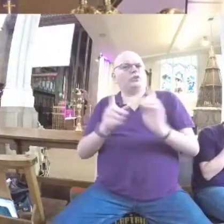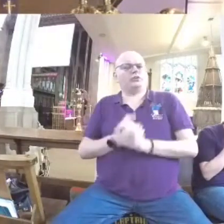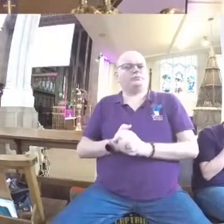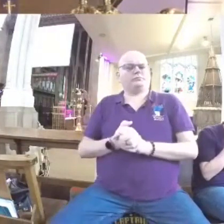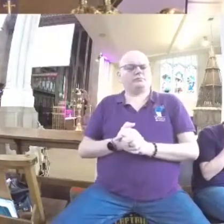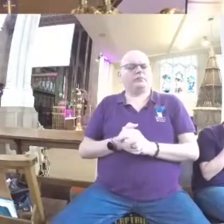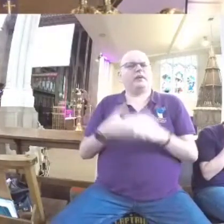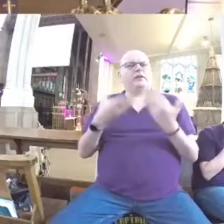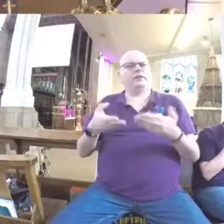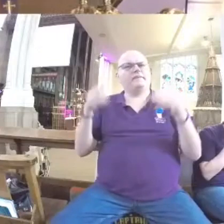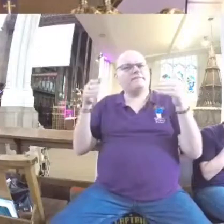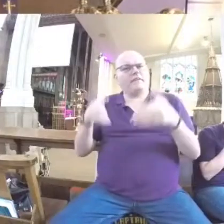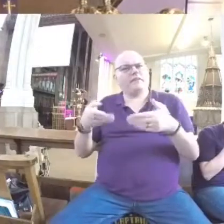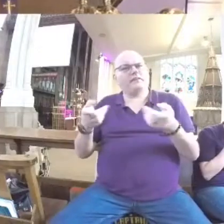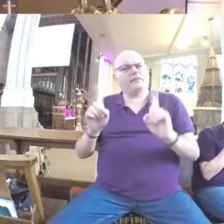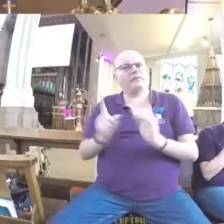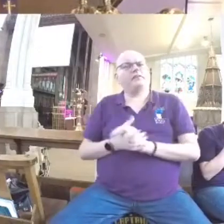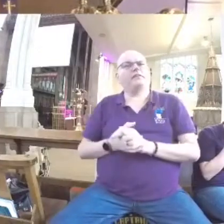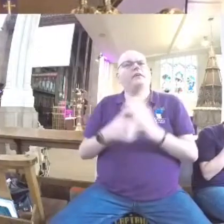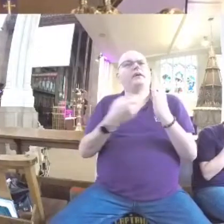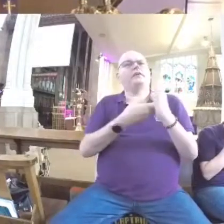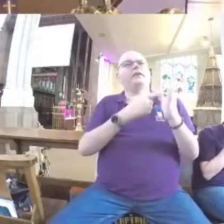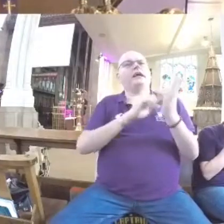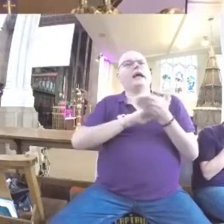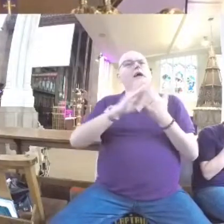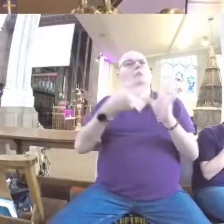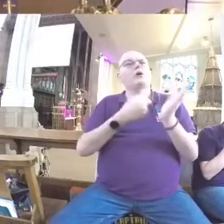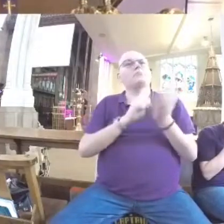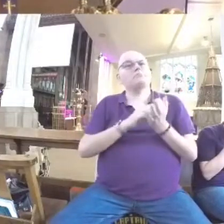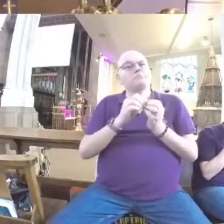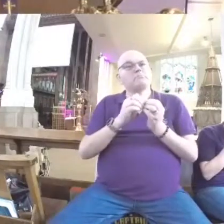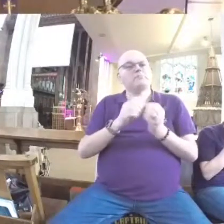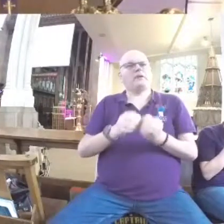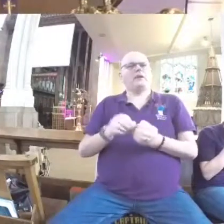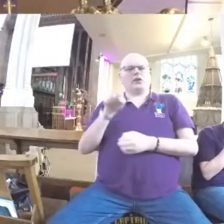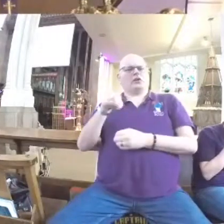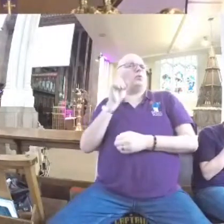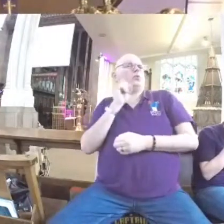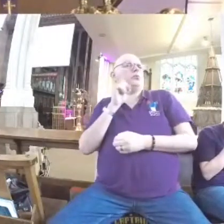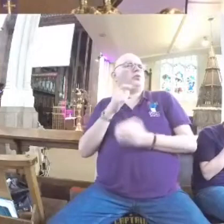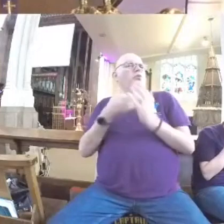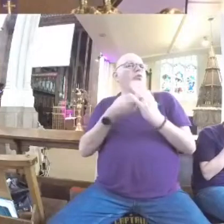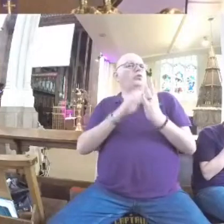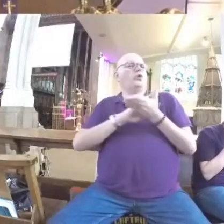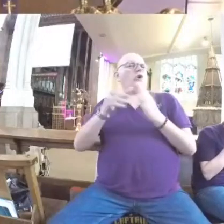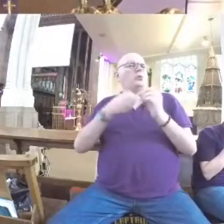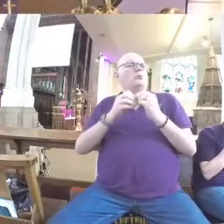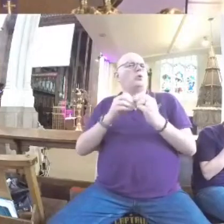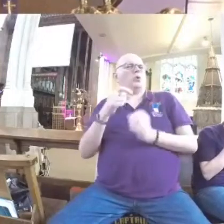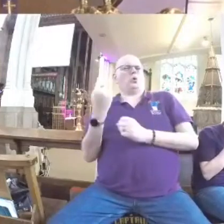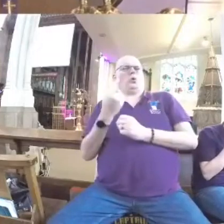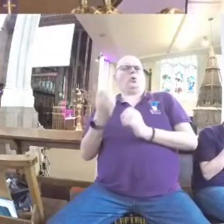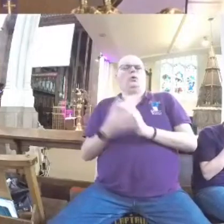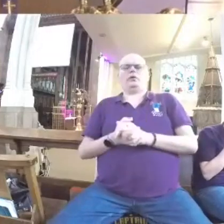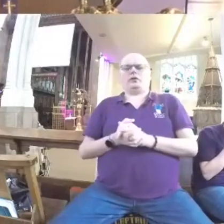account of them. And today I will start this series off with Rahab. So who was Rahab? Rahab. She's